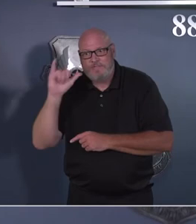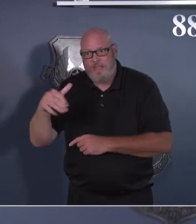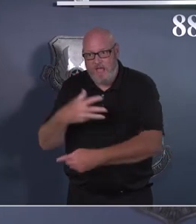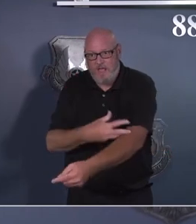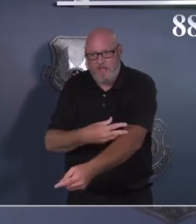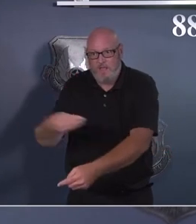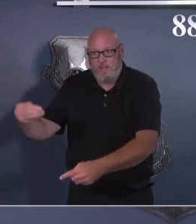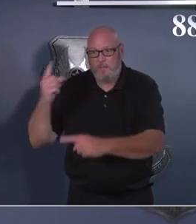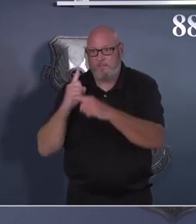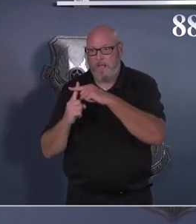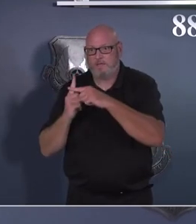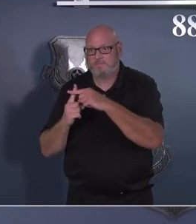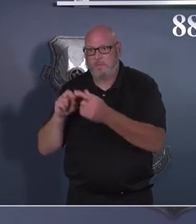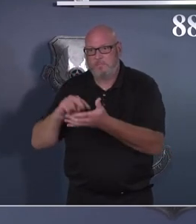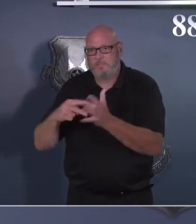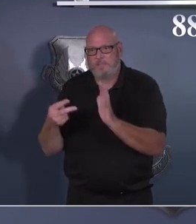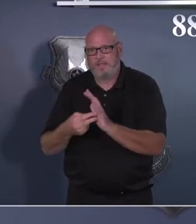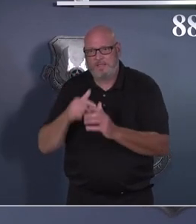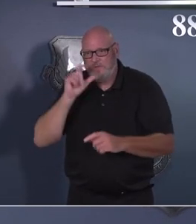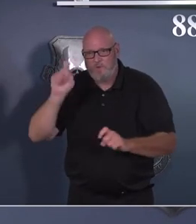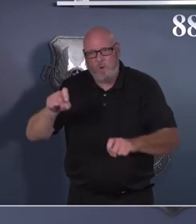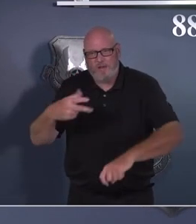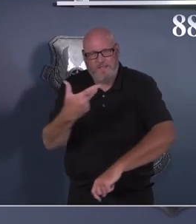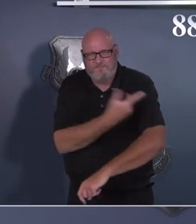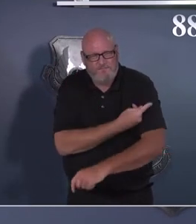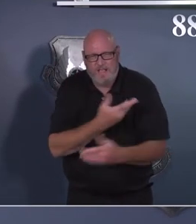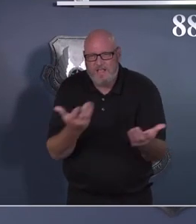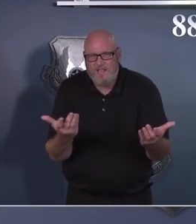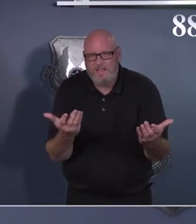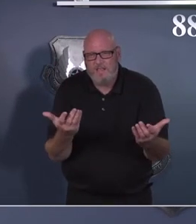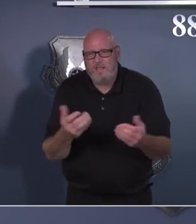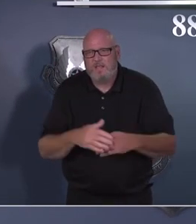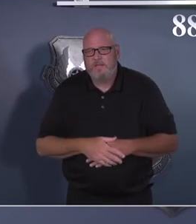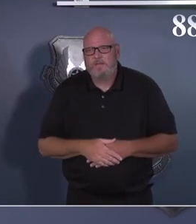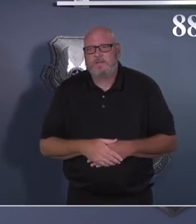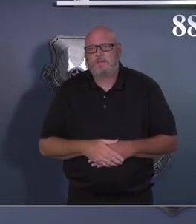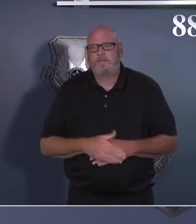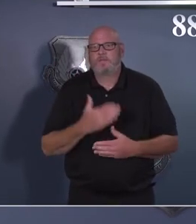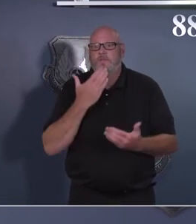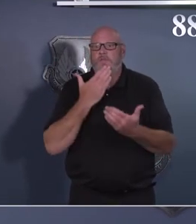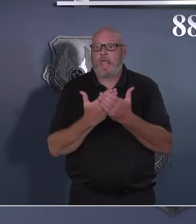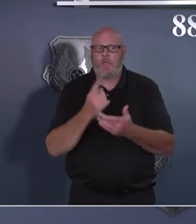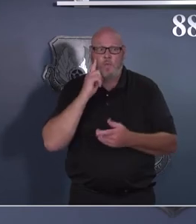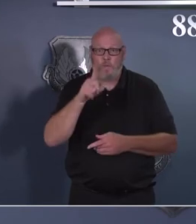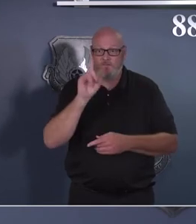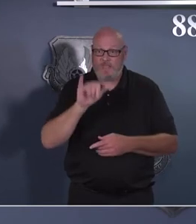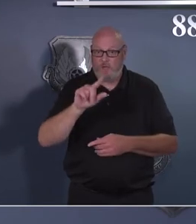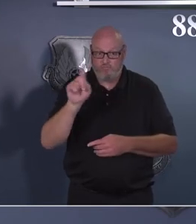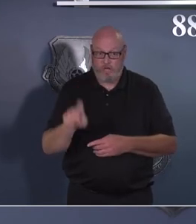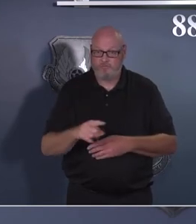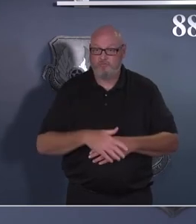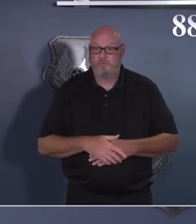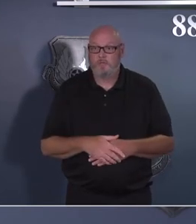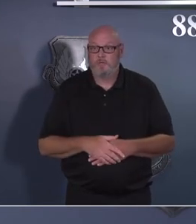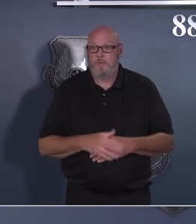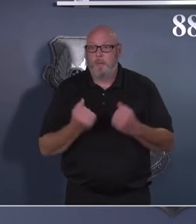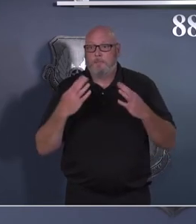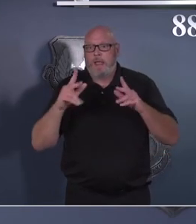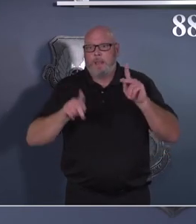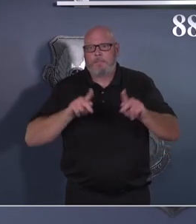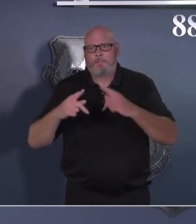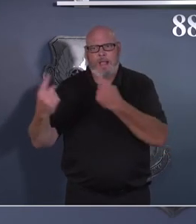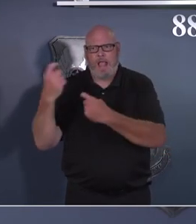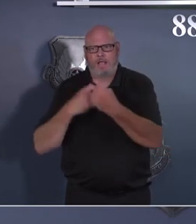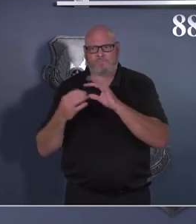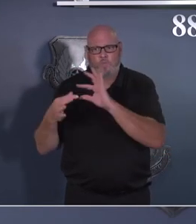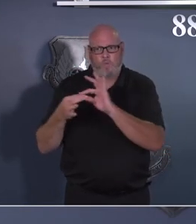Thank you, sir, very much. Thanks very much for the great question. We have indeed received questions regarding COVID-infected